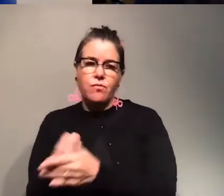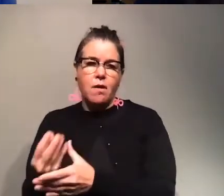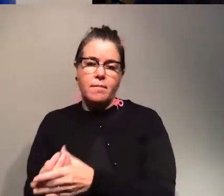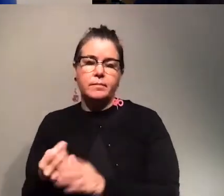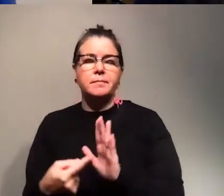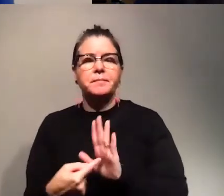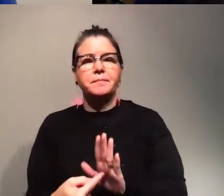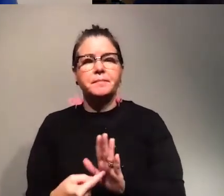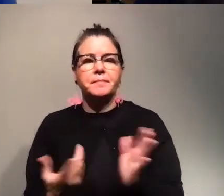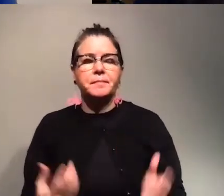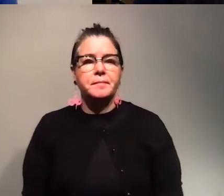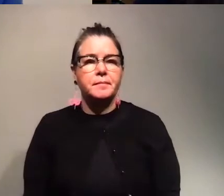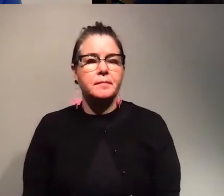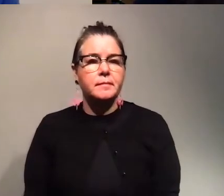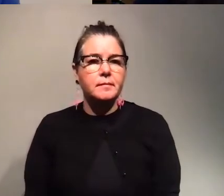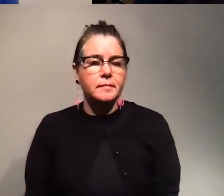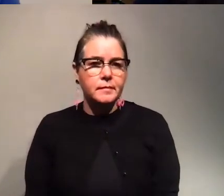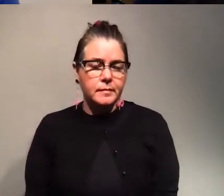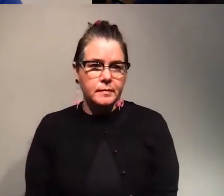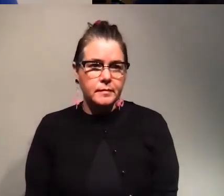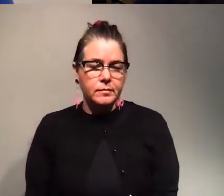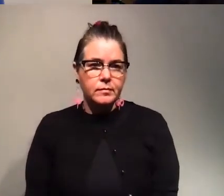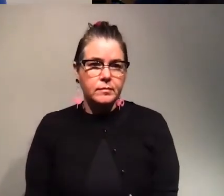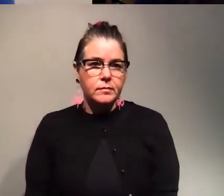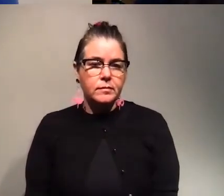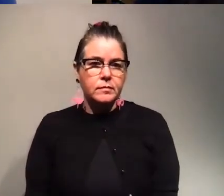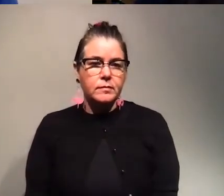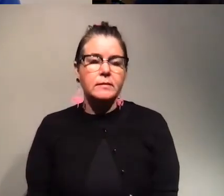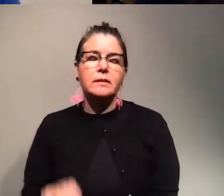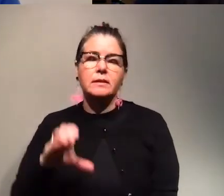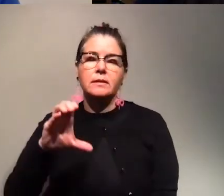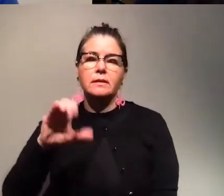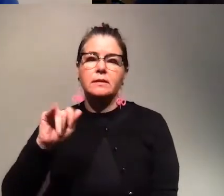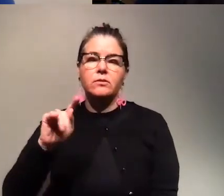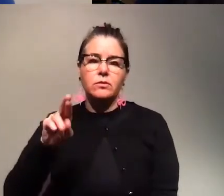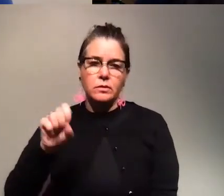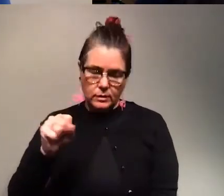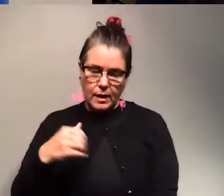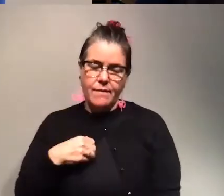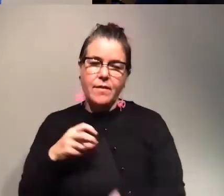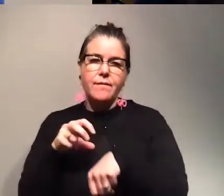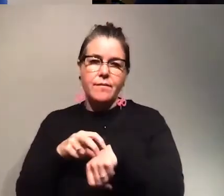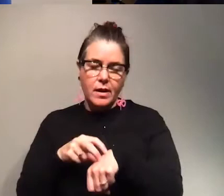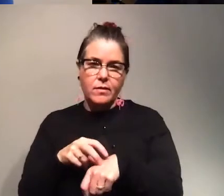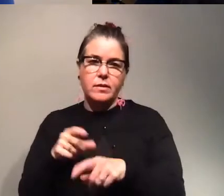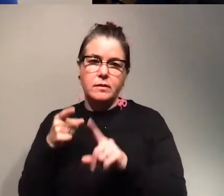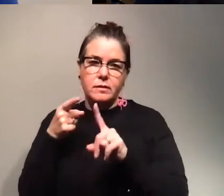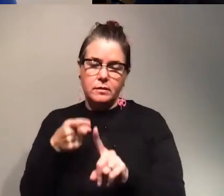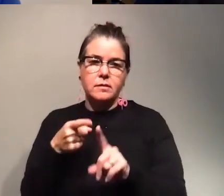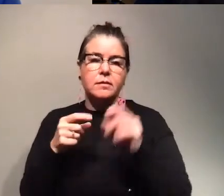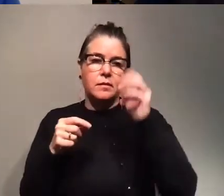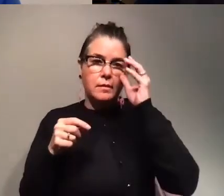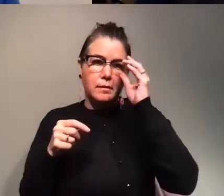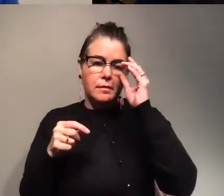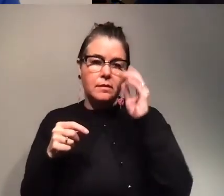uh there has been in citrus which is a virus that is citrus tristeza which has